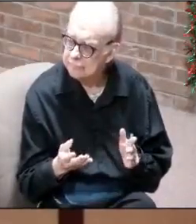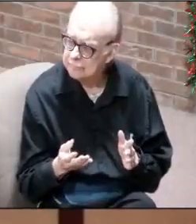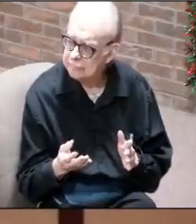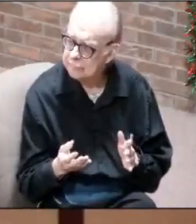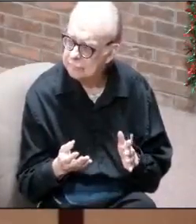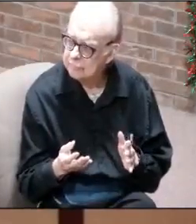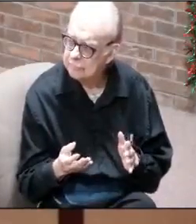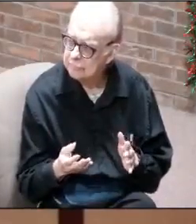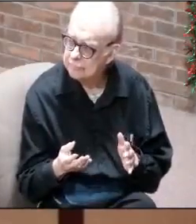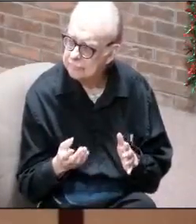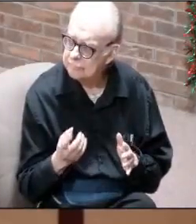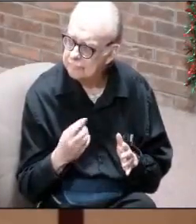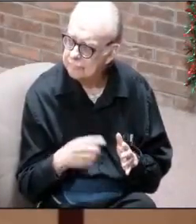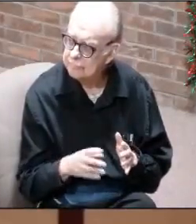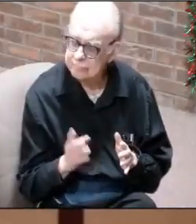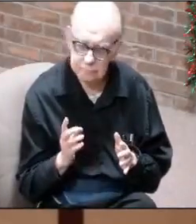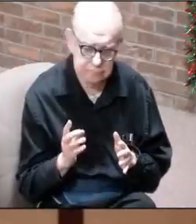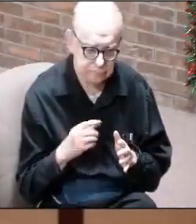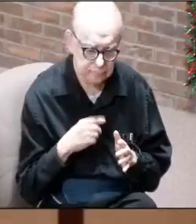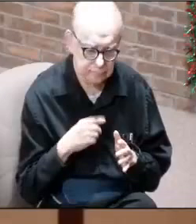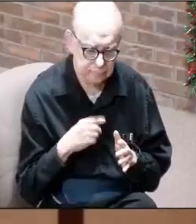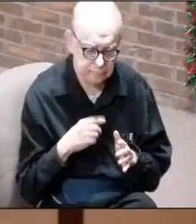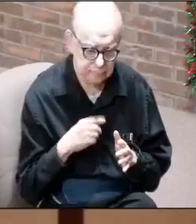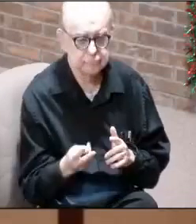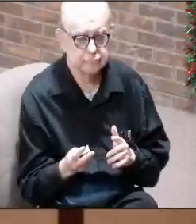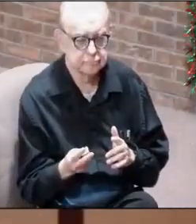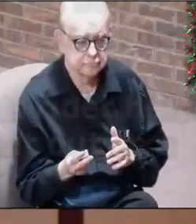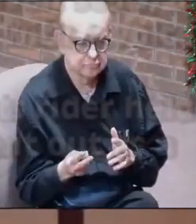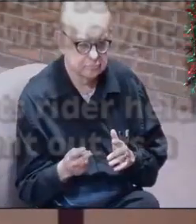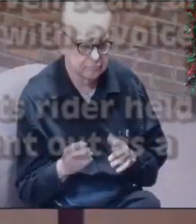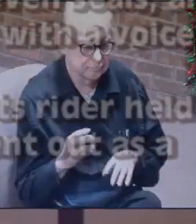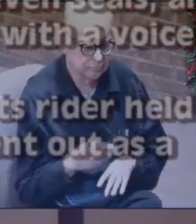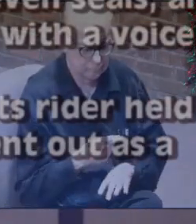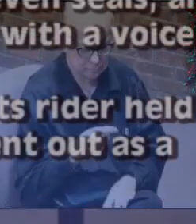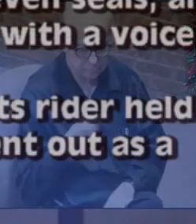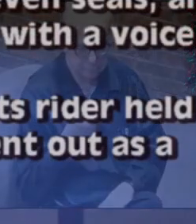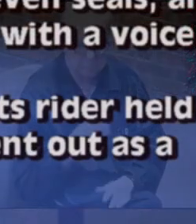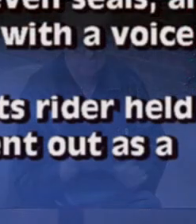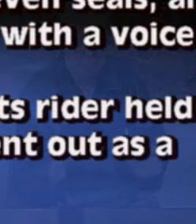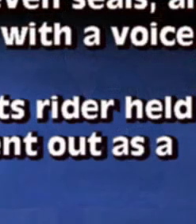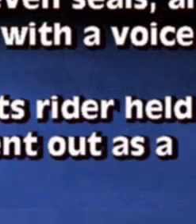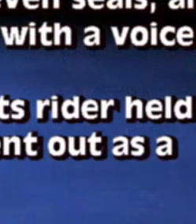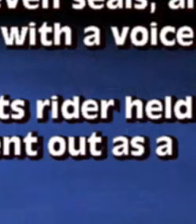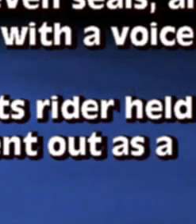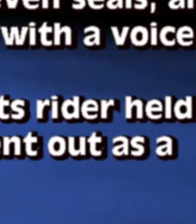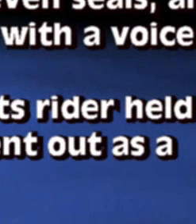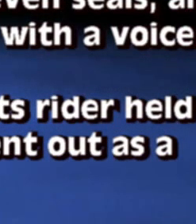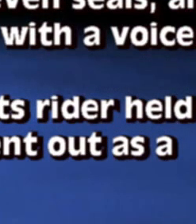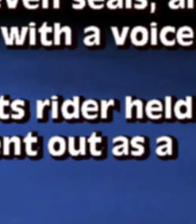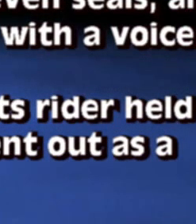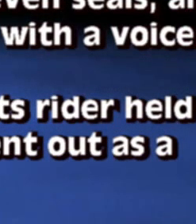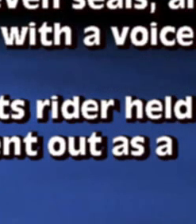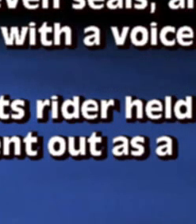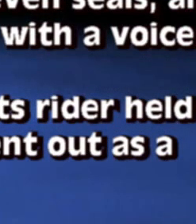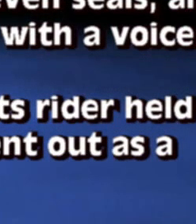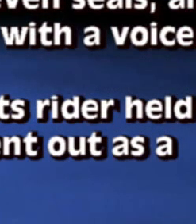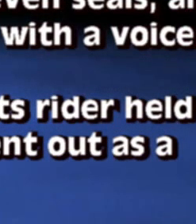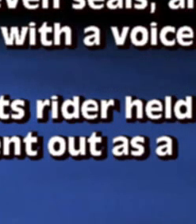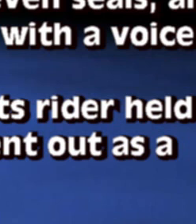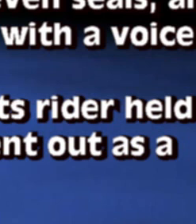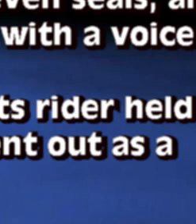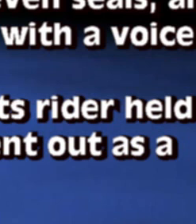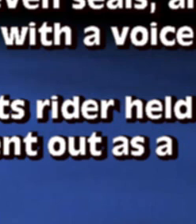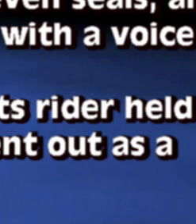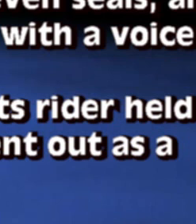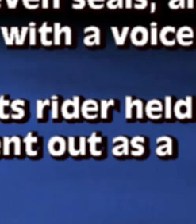got to go back to 1, guys. Then I saw the Lamb open one of the seven seals. And I